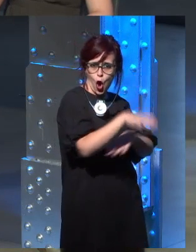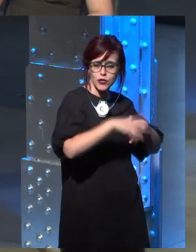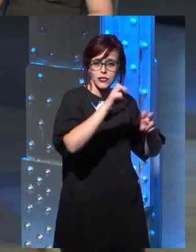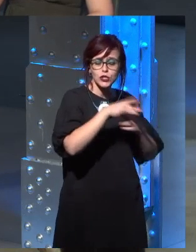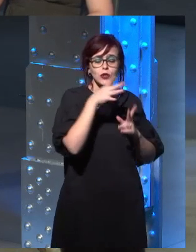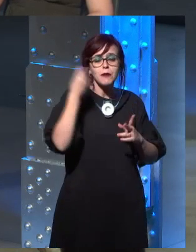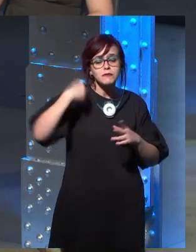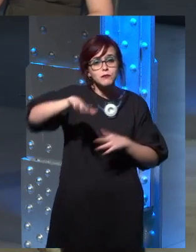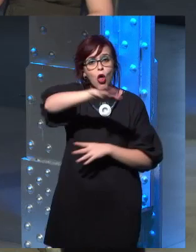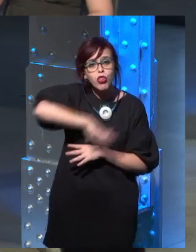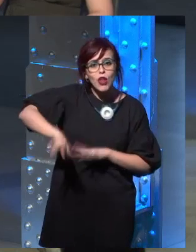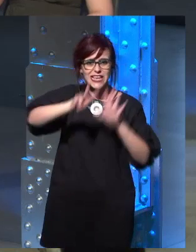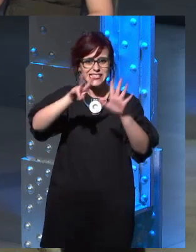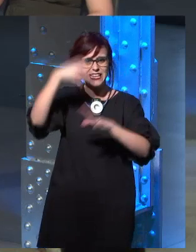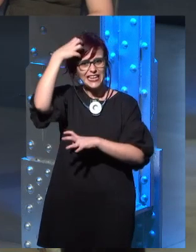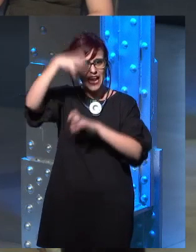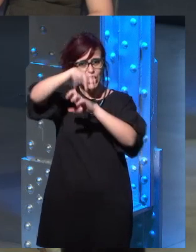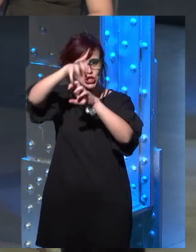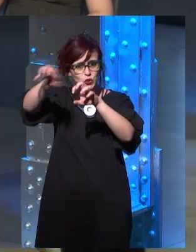from your book.